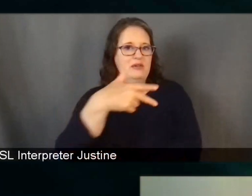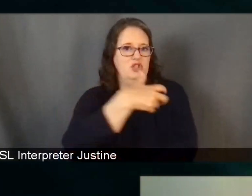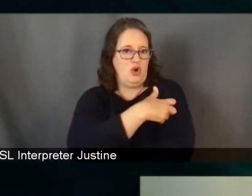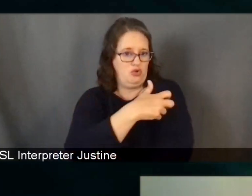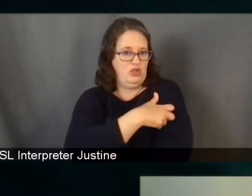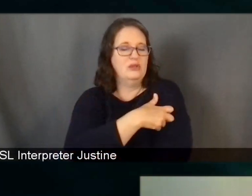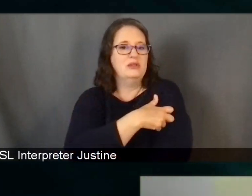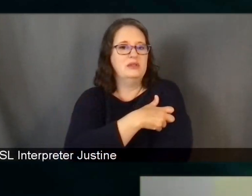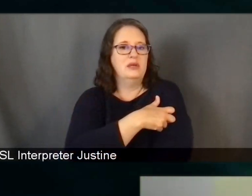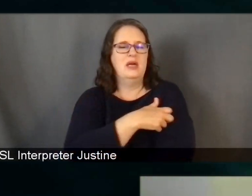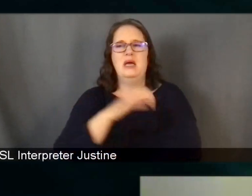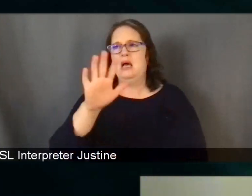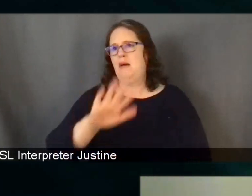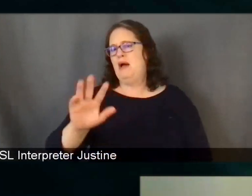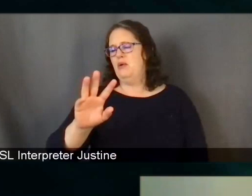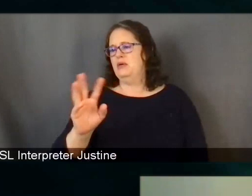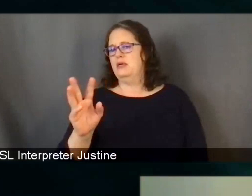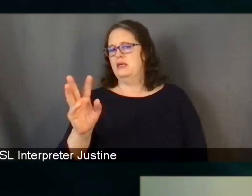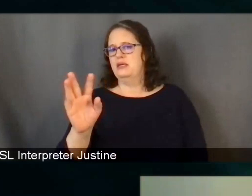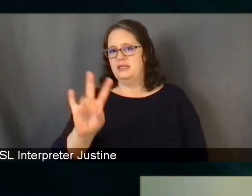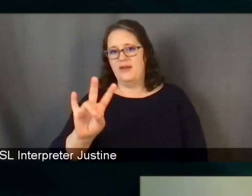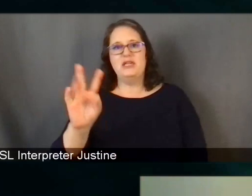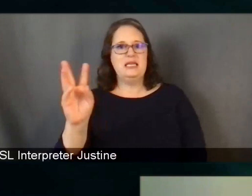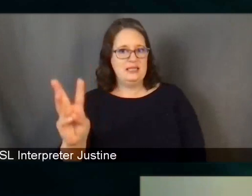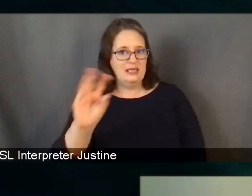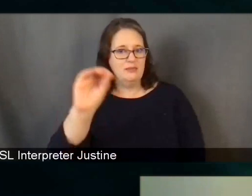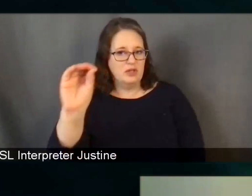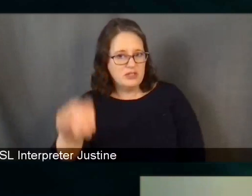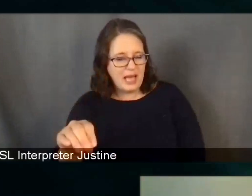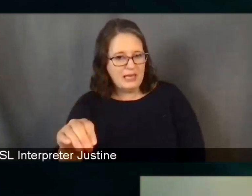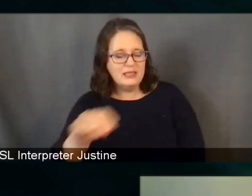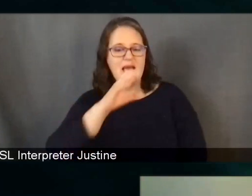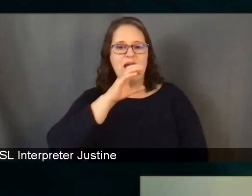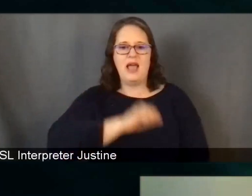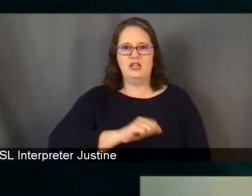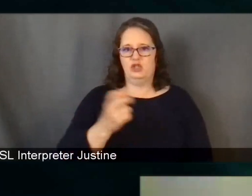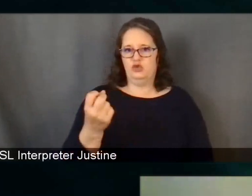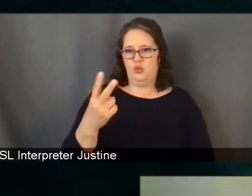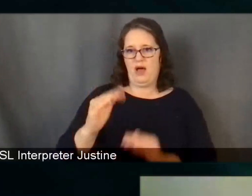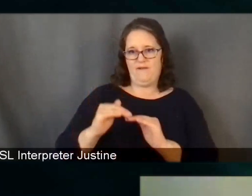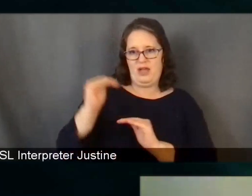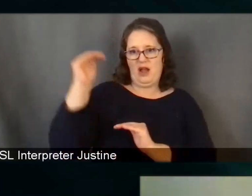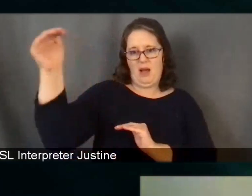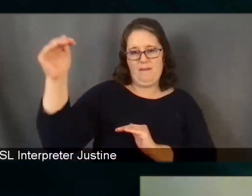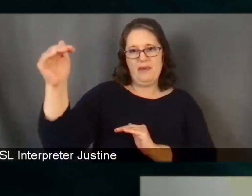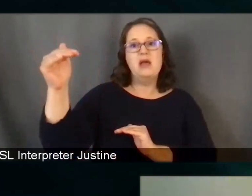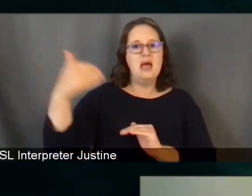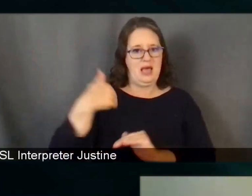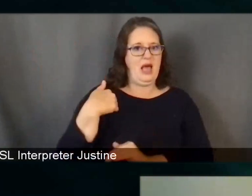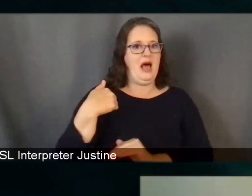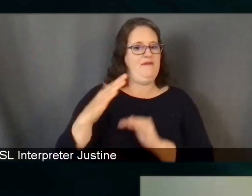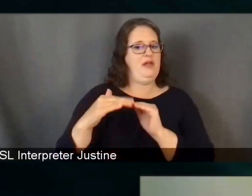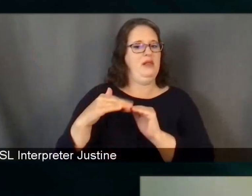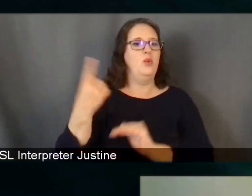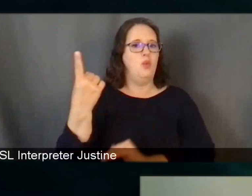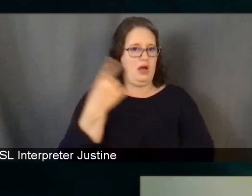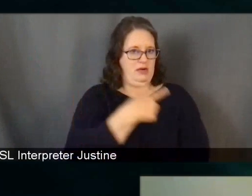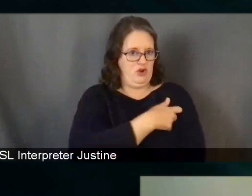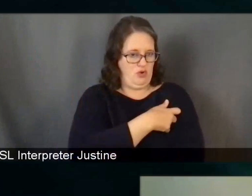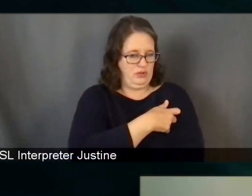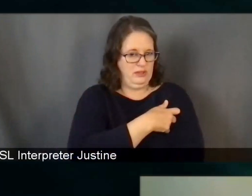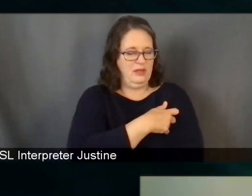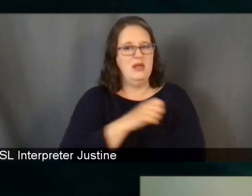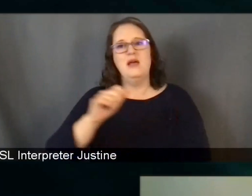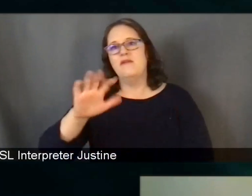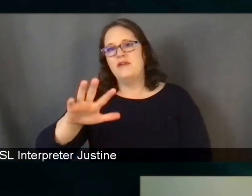76% of residents ages 12 and up have completed one dose. And about 66